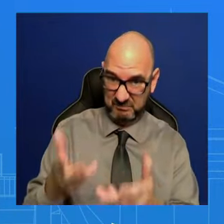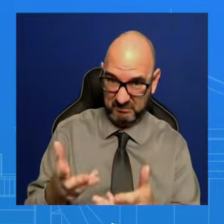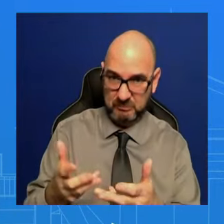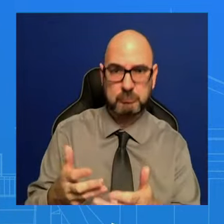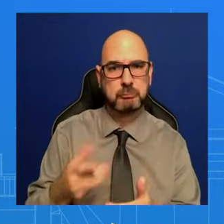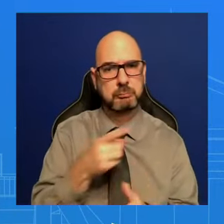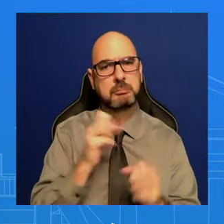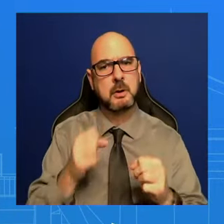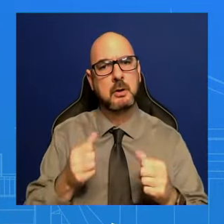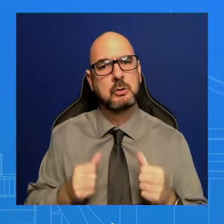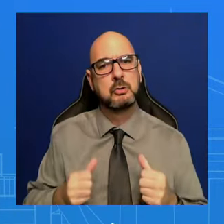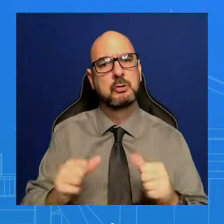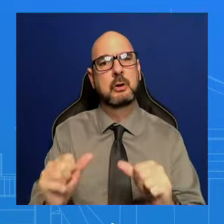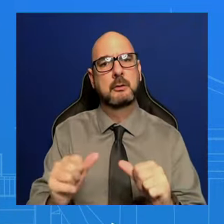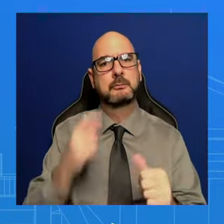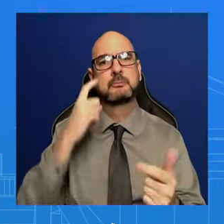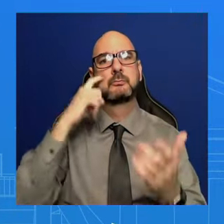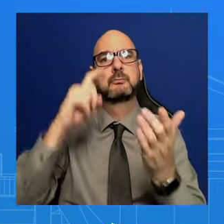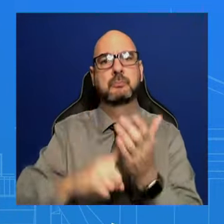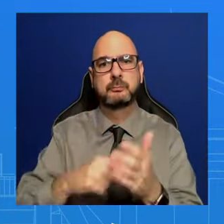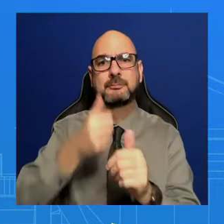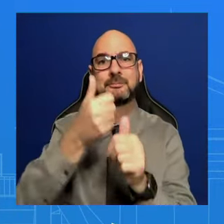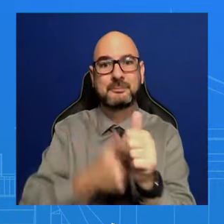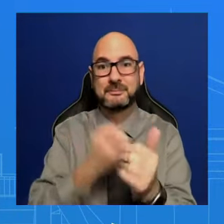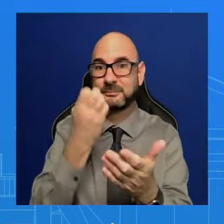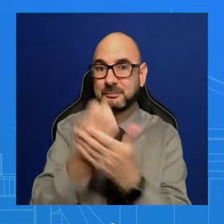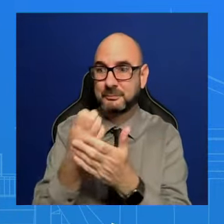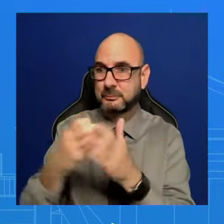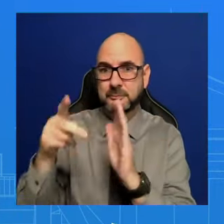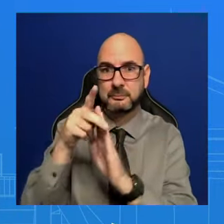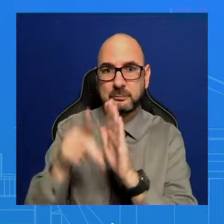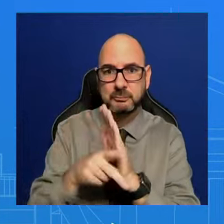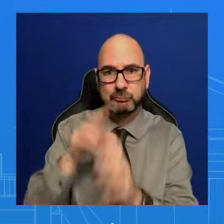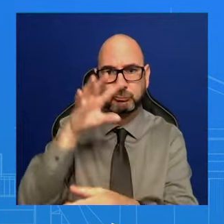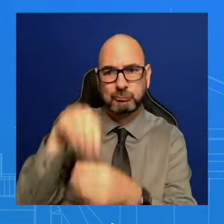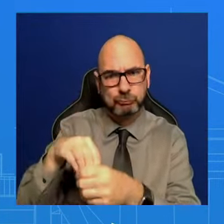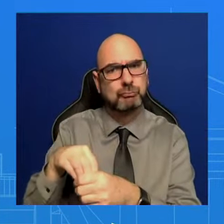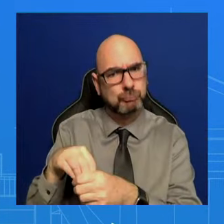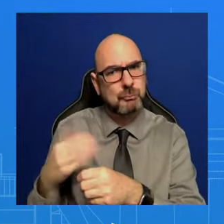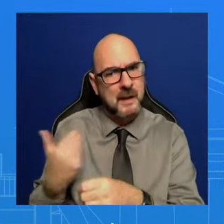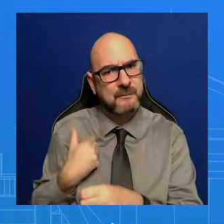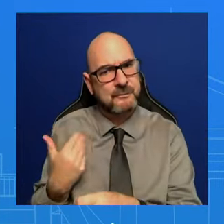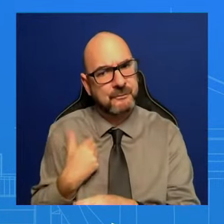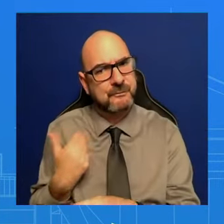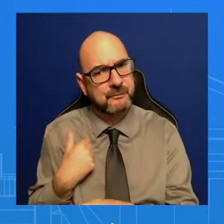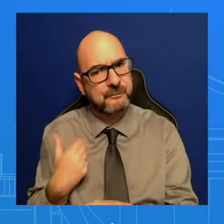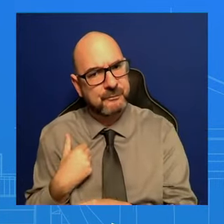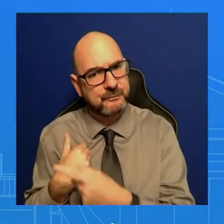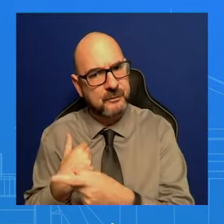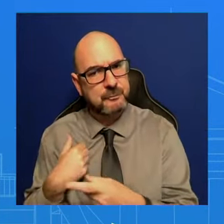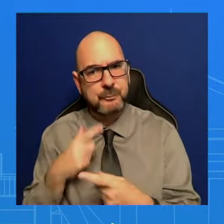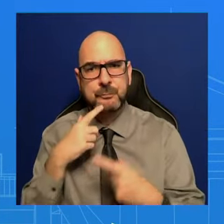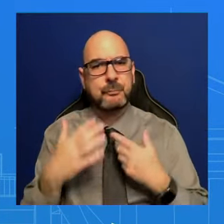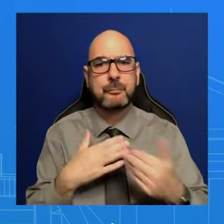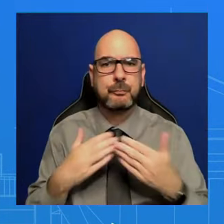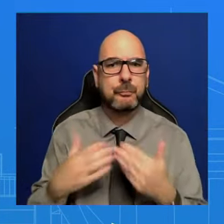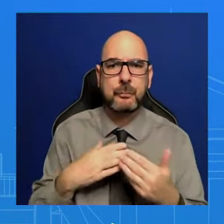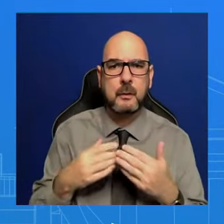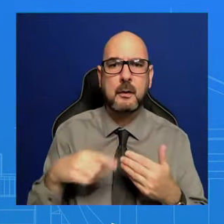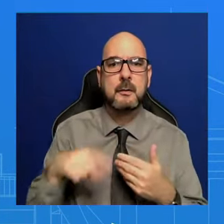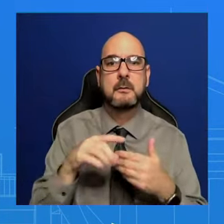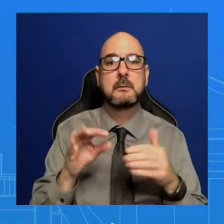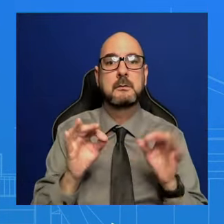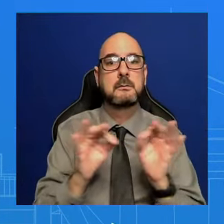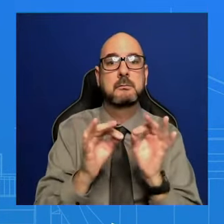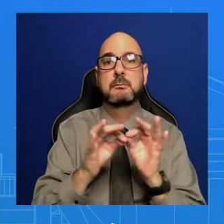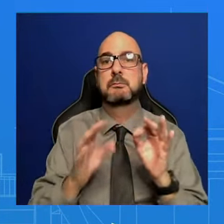policy that he's moved forward with, whether it's the bipartisan infrastructure legislation, whether it's the Inflation Reduction Act that really deals with making sure